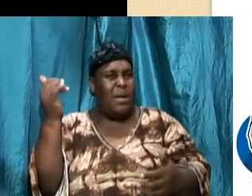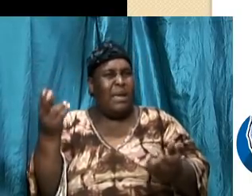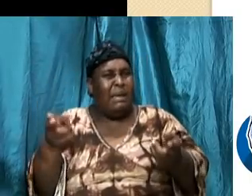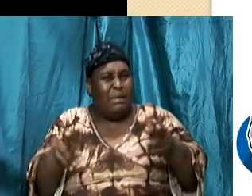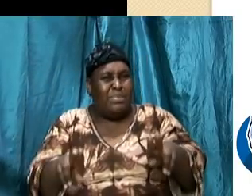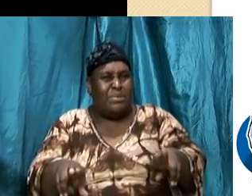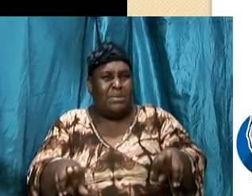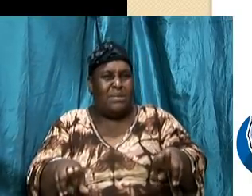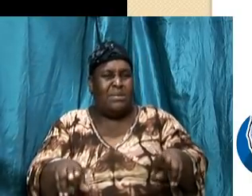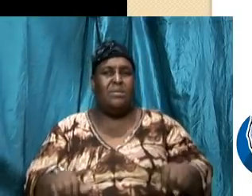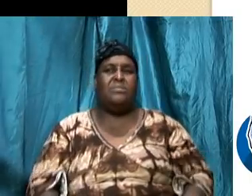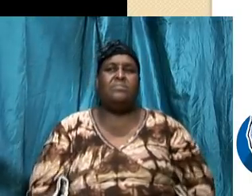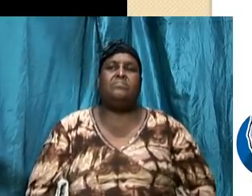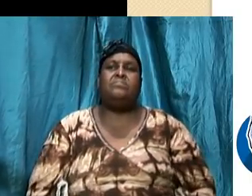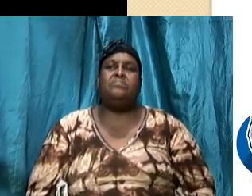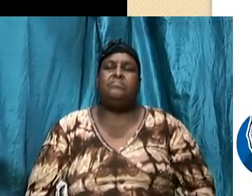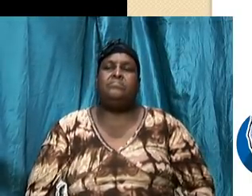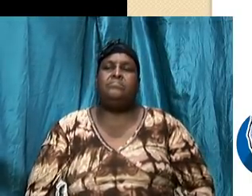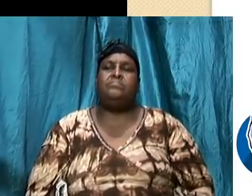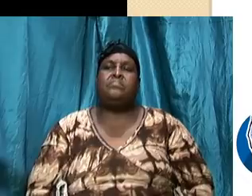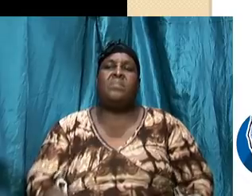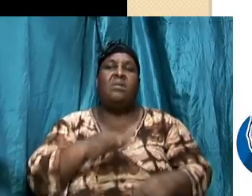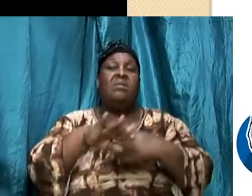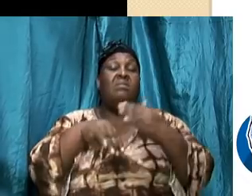see what is at play here